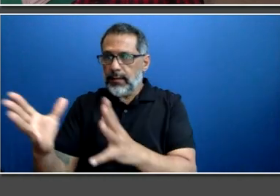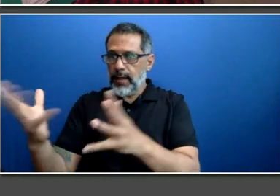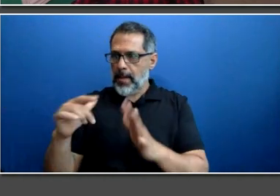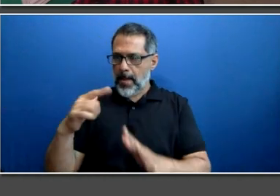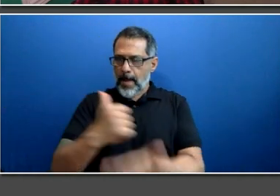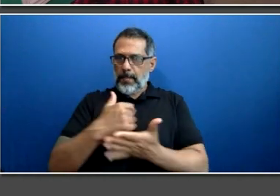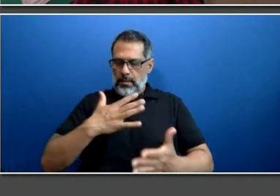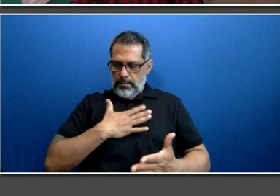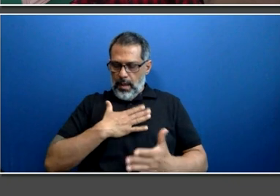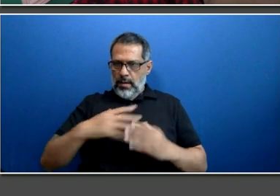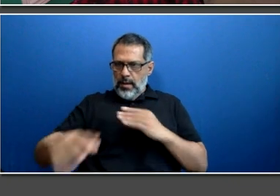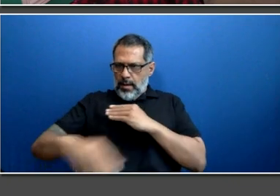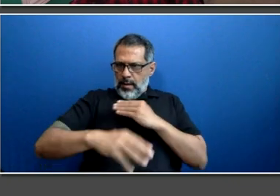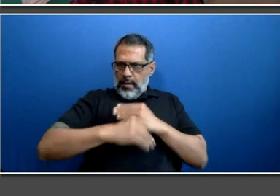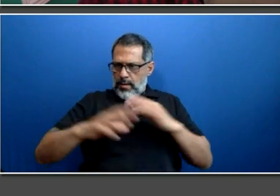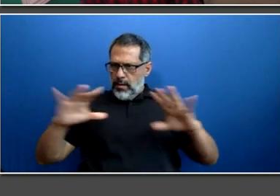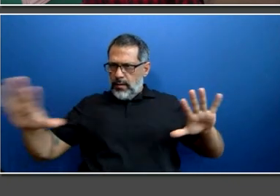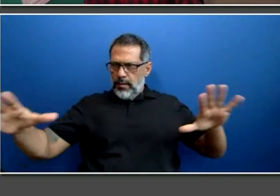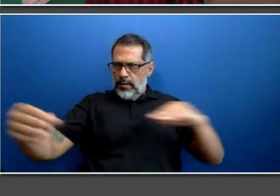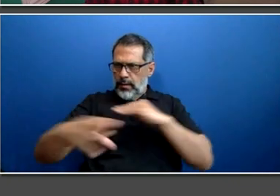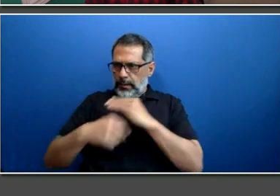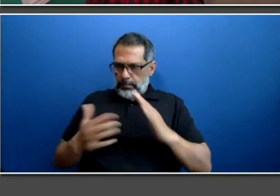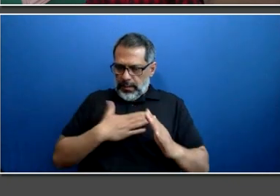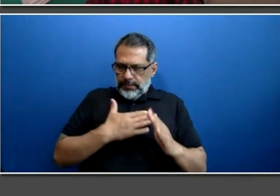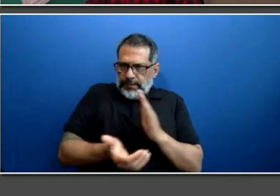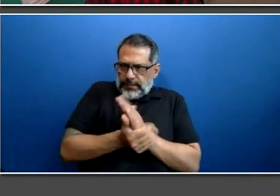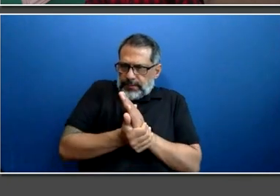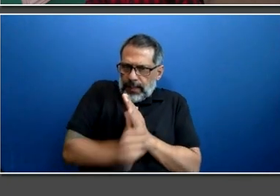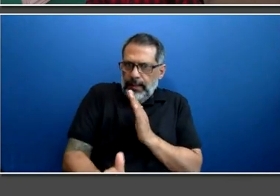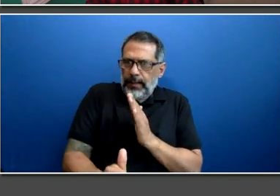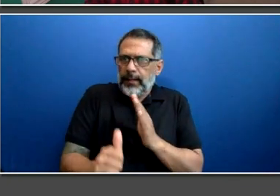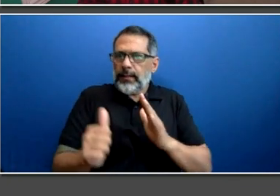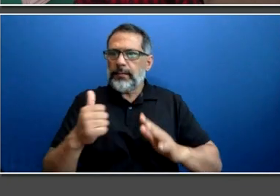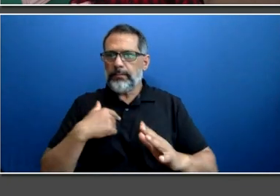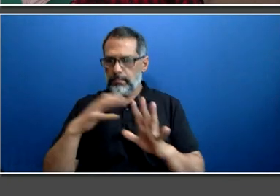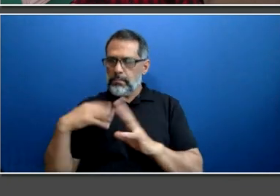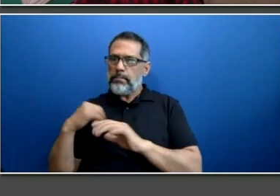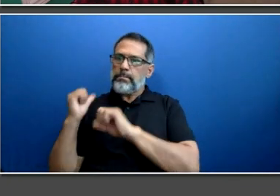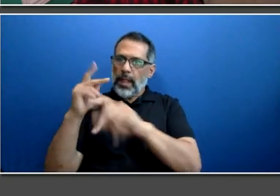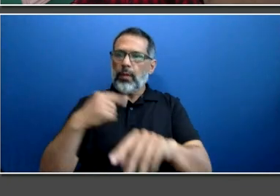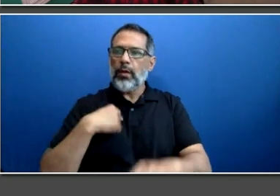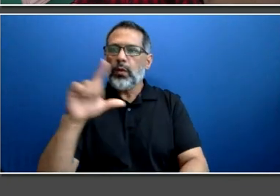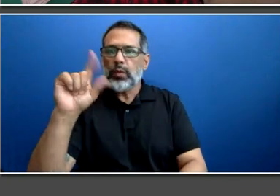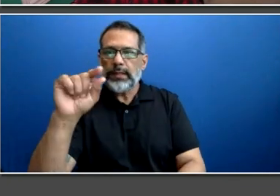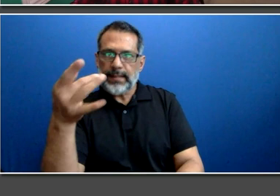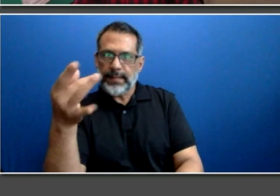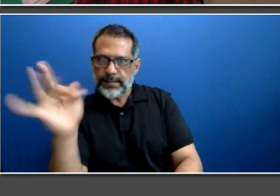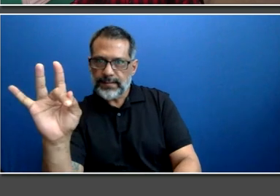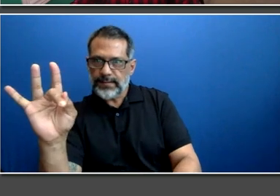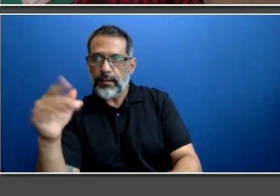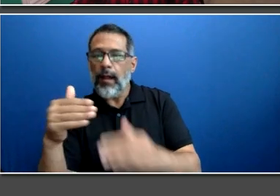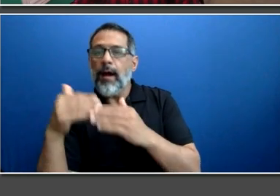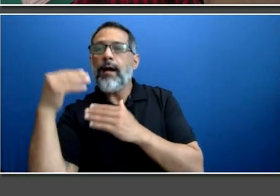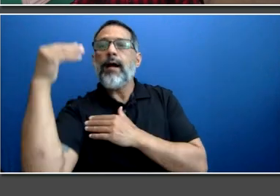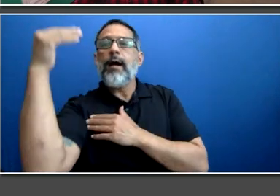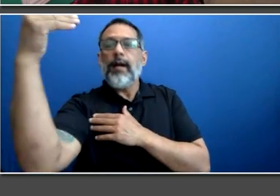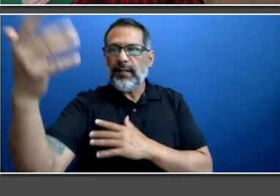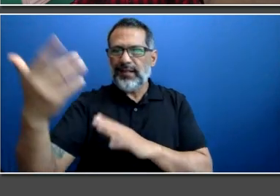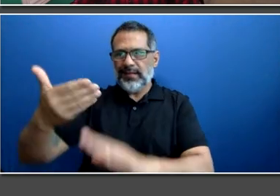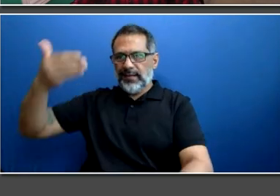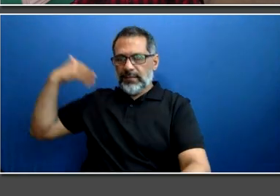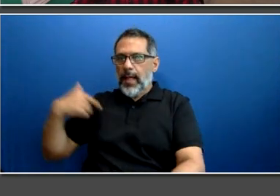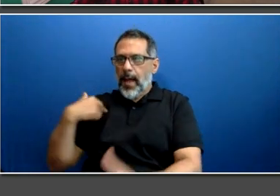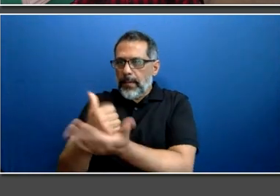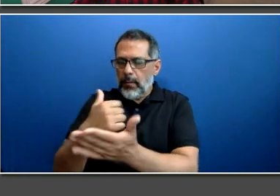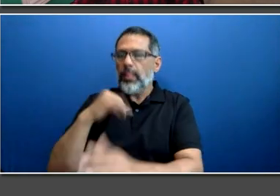I returned for a second term in 2018, where I was tasked with creating a new web-based system to help track delays in an organized and accessible way. In the